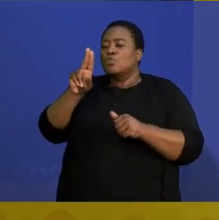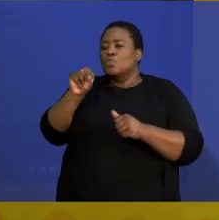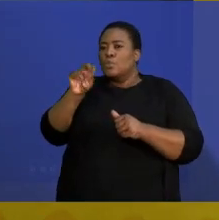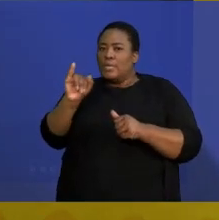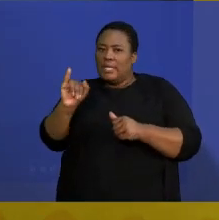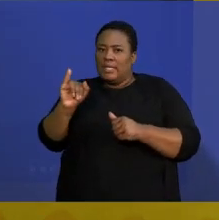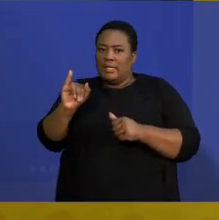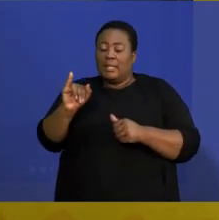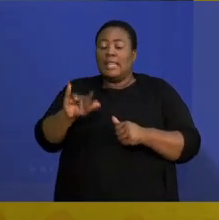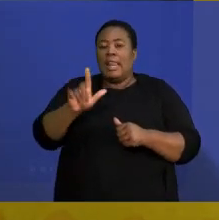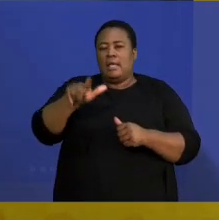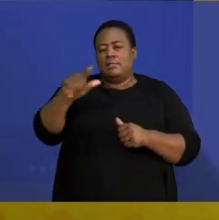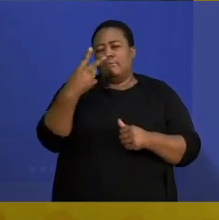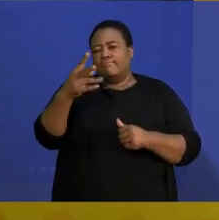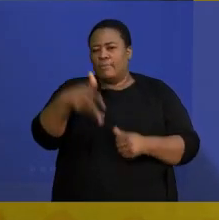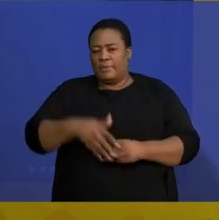after.